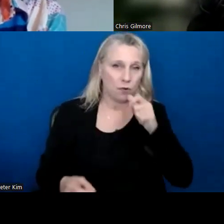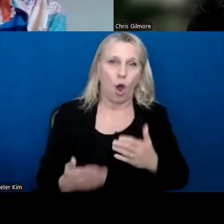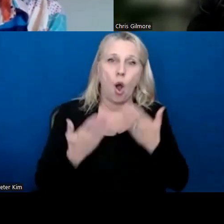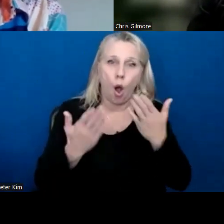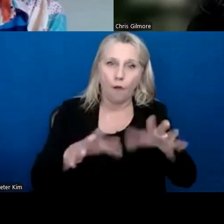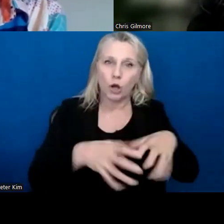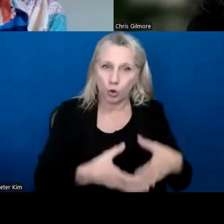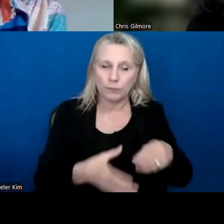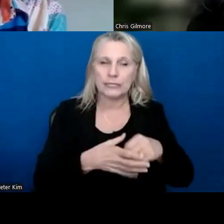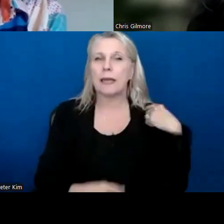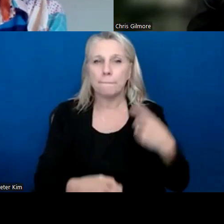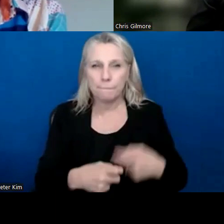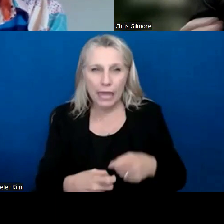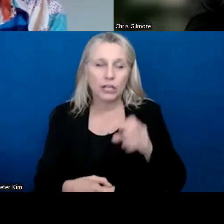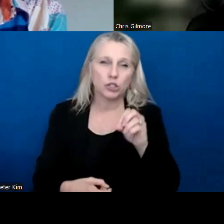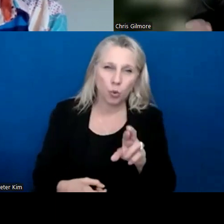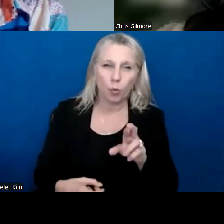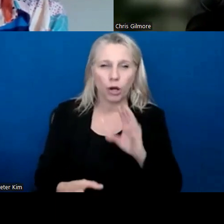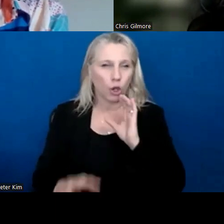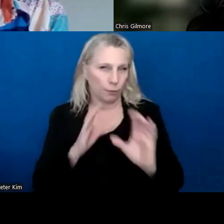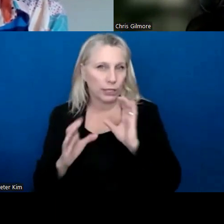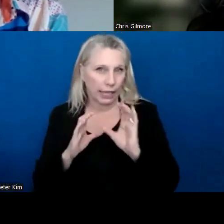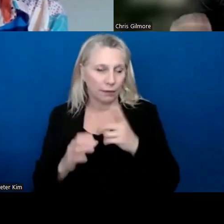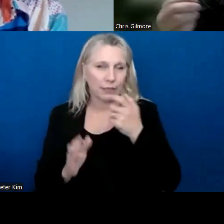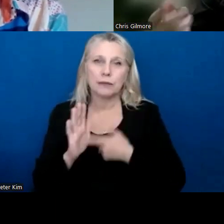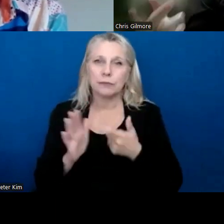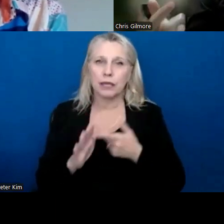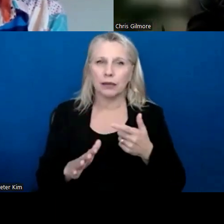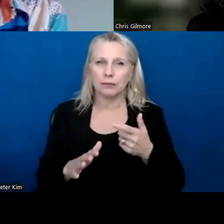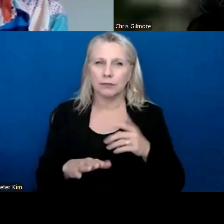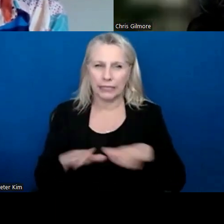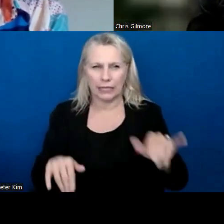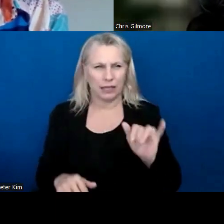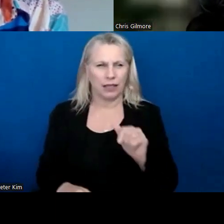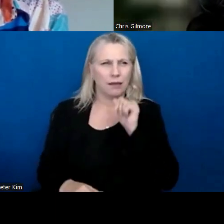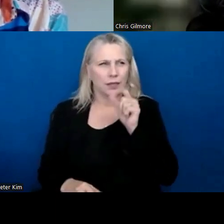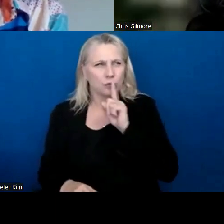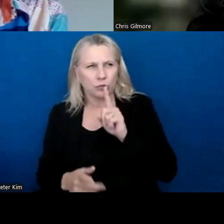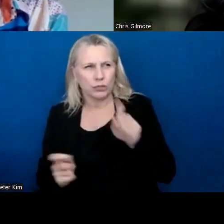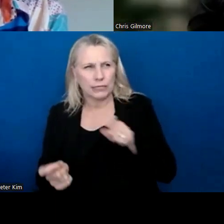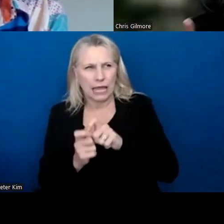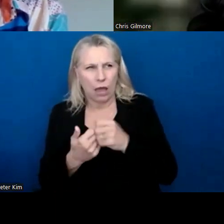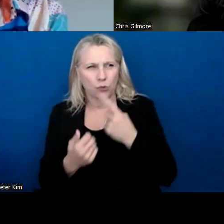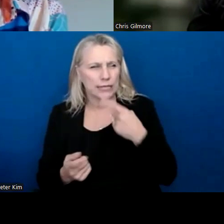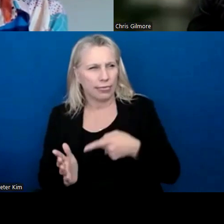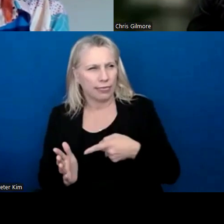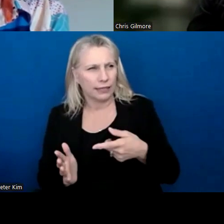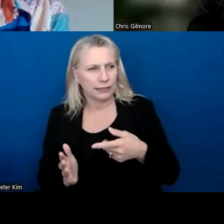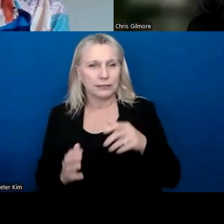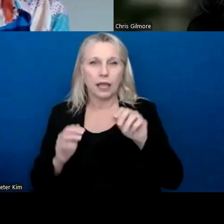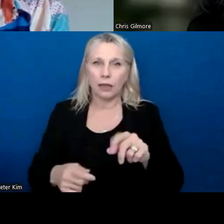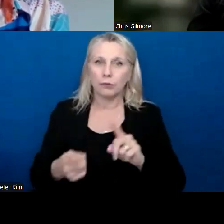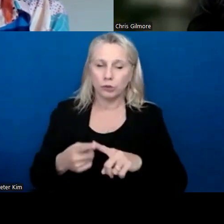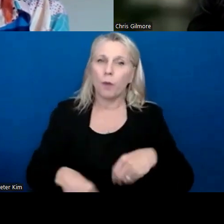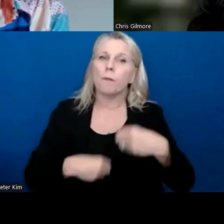in Spanish, or at least be able to communicate because sometimes kids are like, uh, what, I'm not sure what exactly how to say this. And they were able to